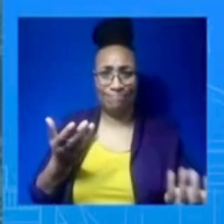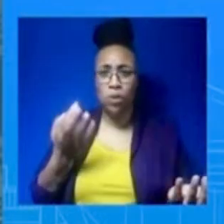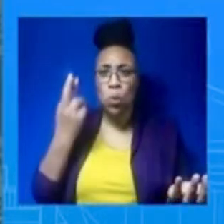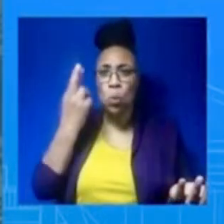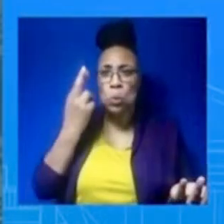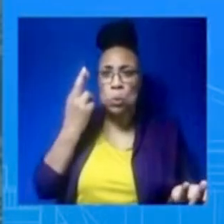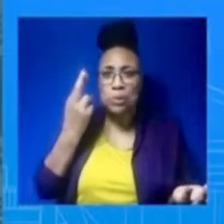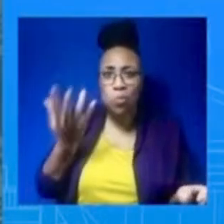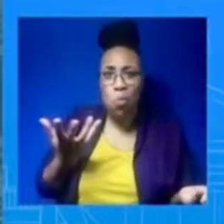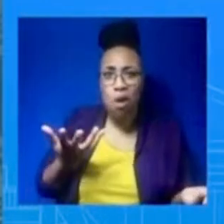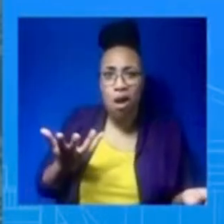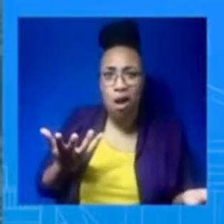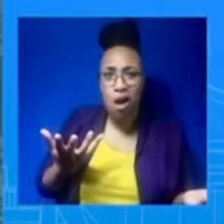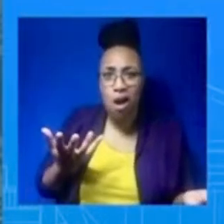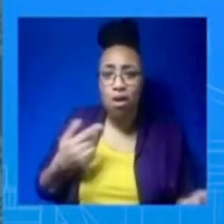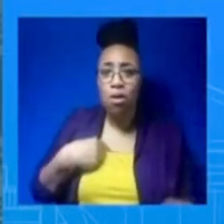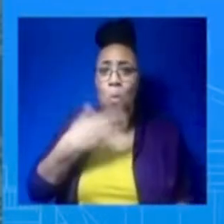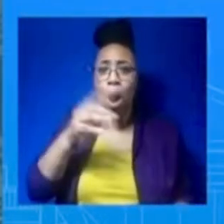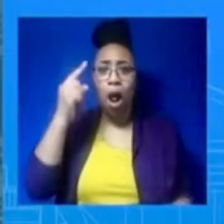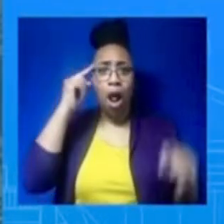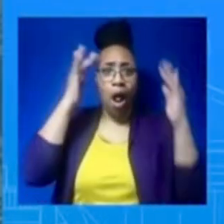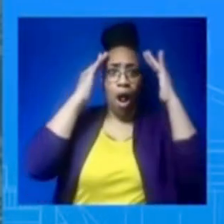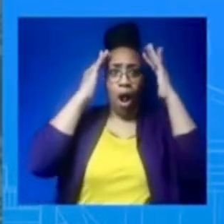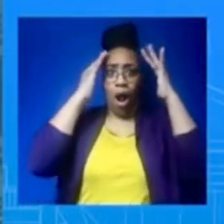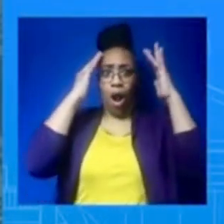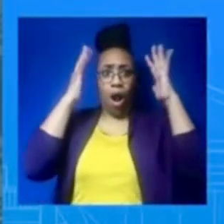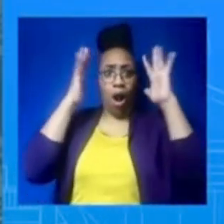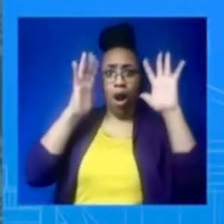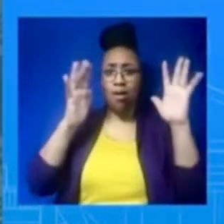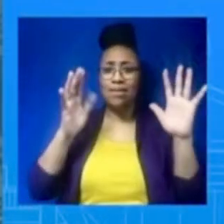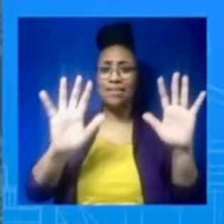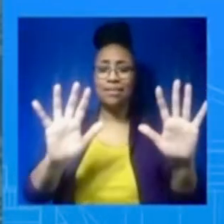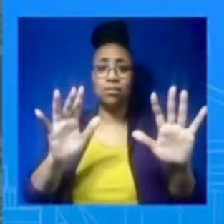Donbass and will be and still are fighting very, very hard for Bakhmut.